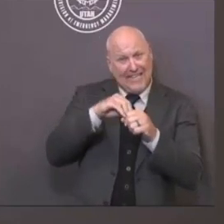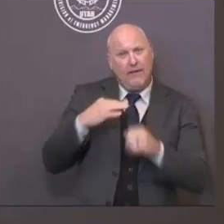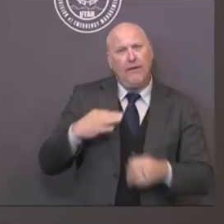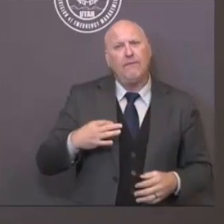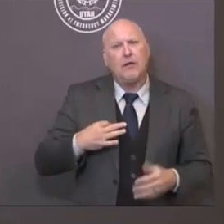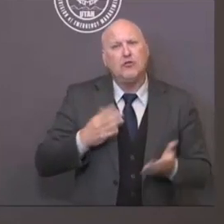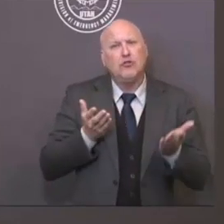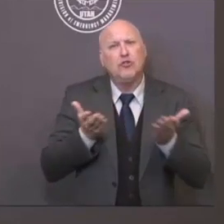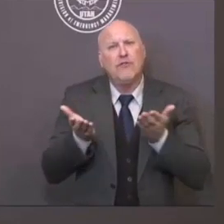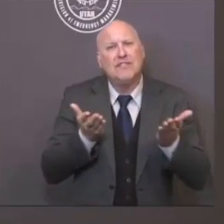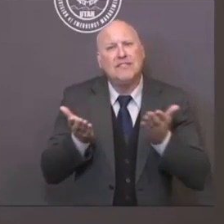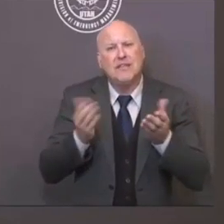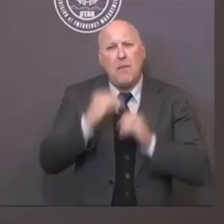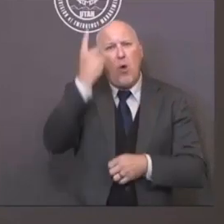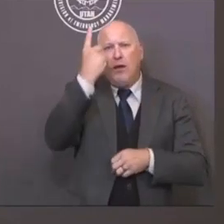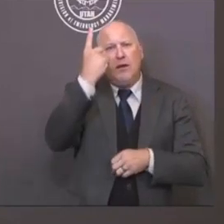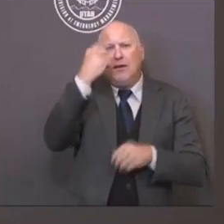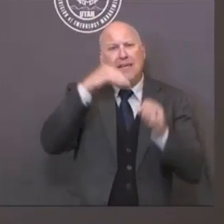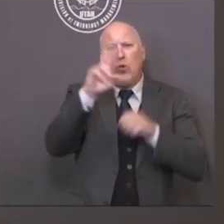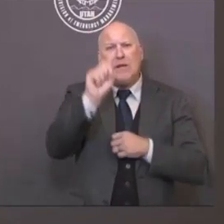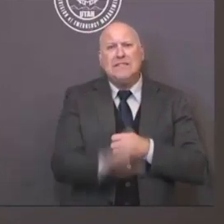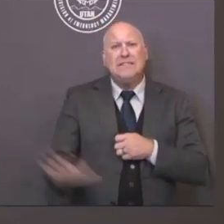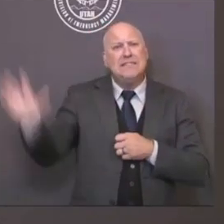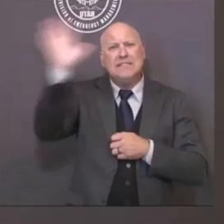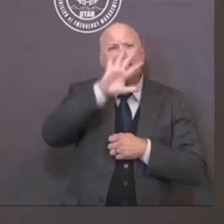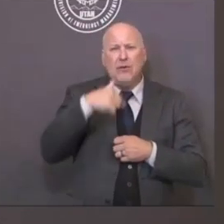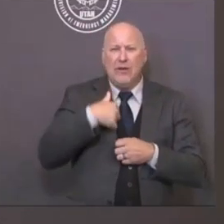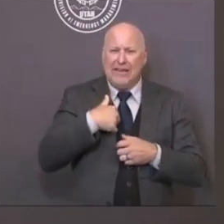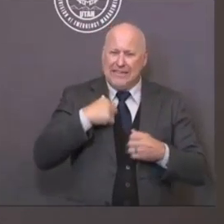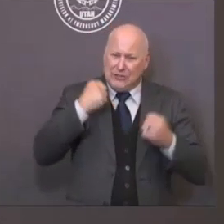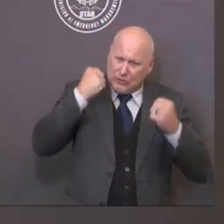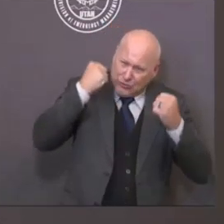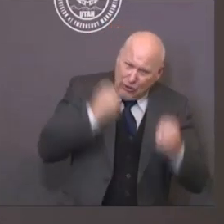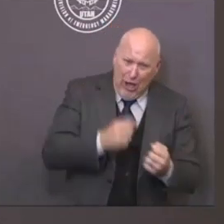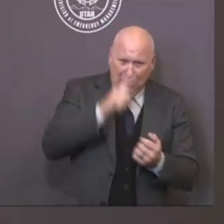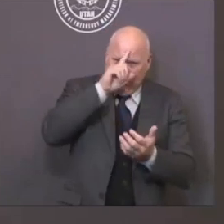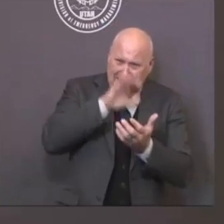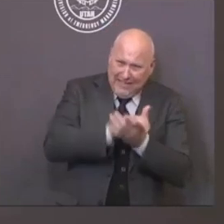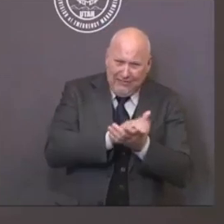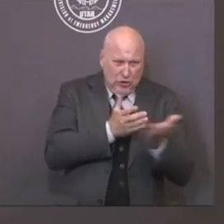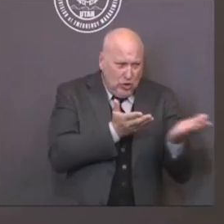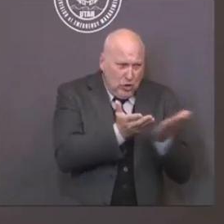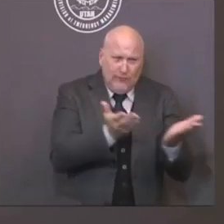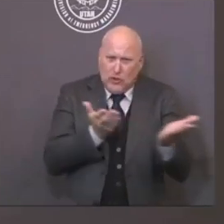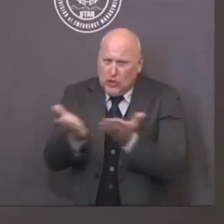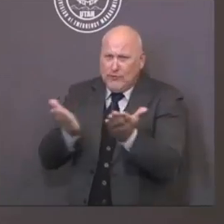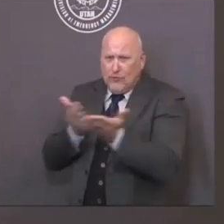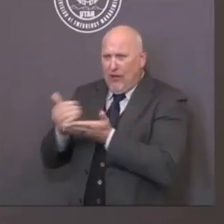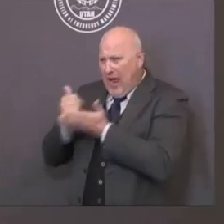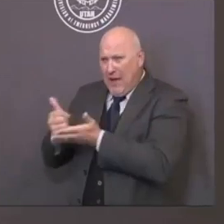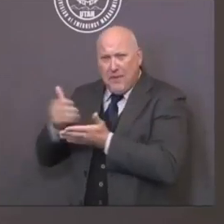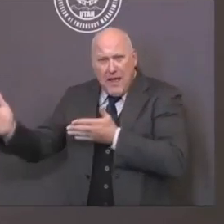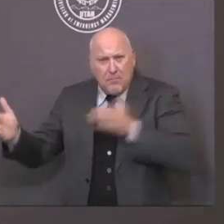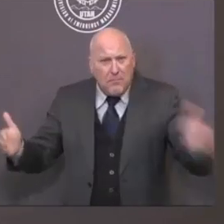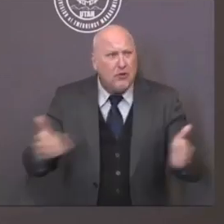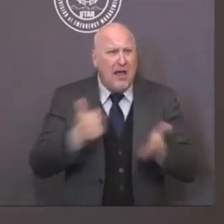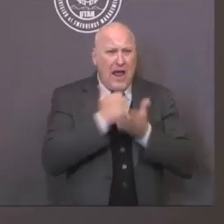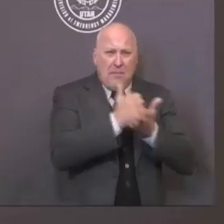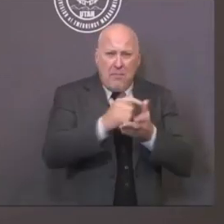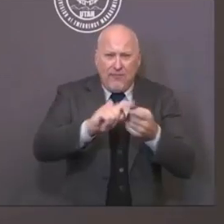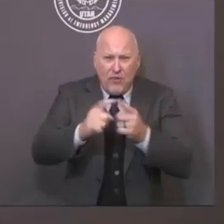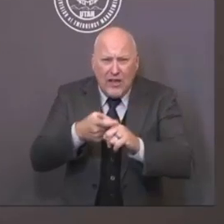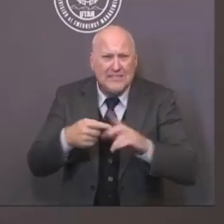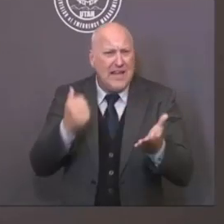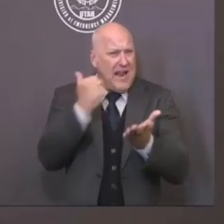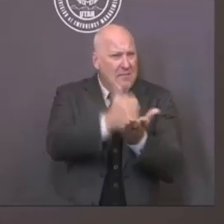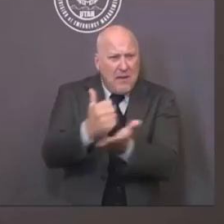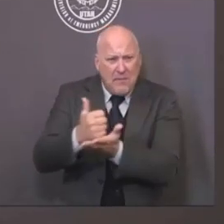in need and see what we can do to give them a helping hand. That's been recognized by national publications and certainly those of us who live here